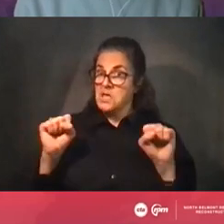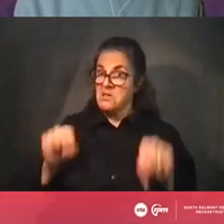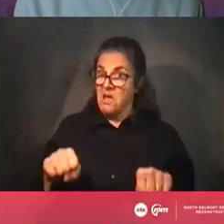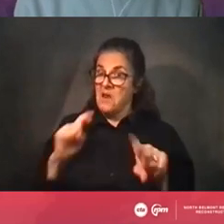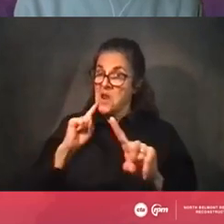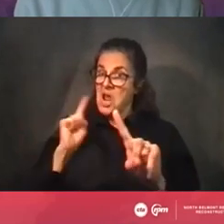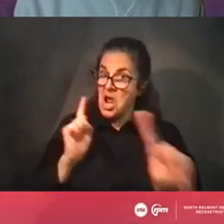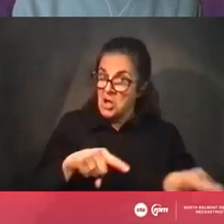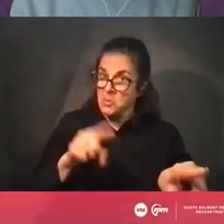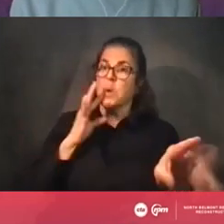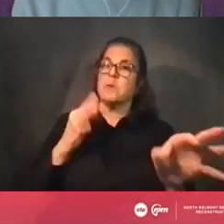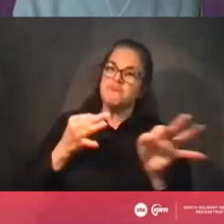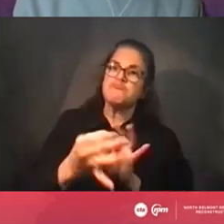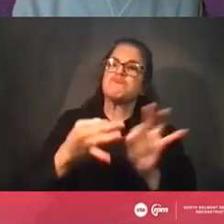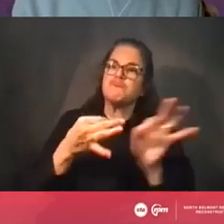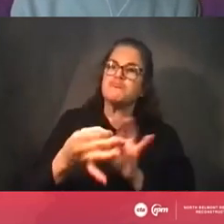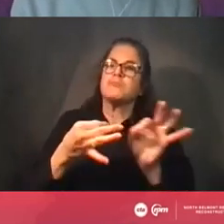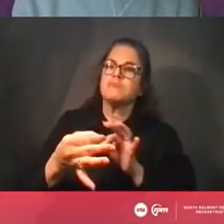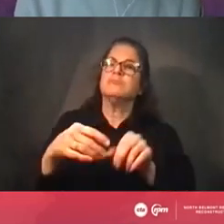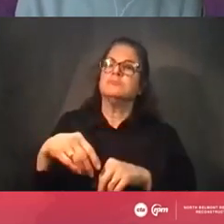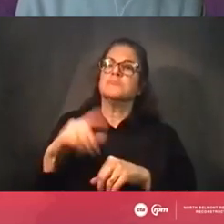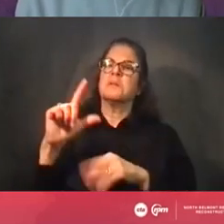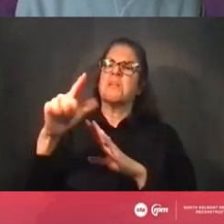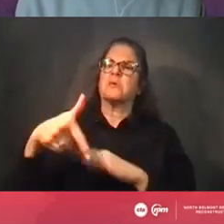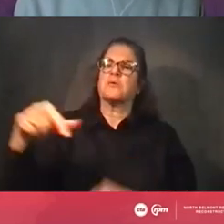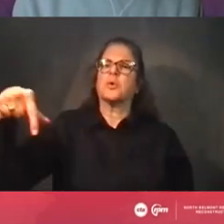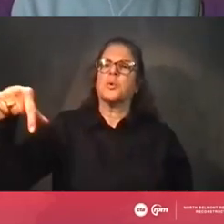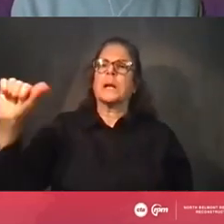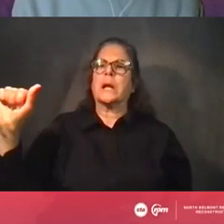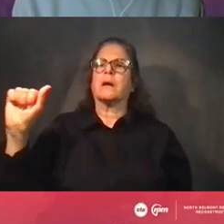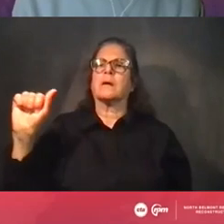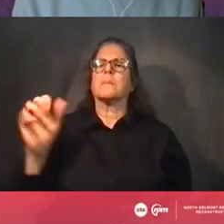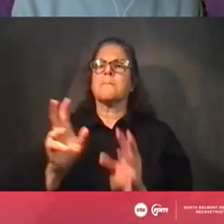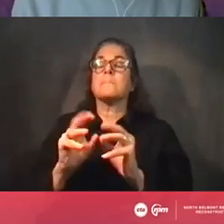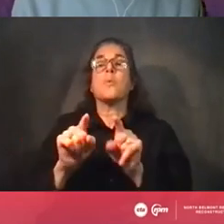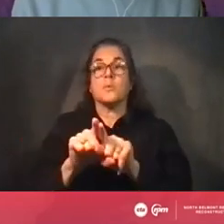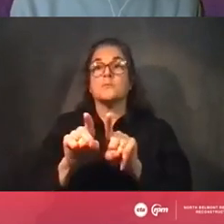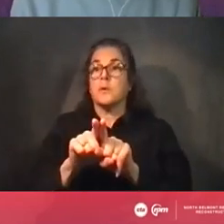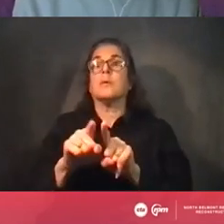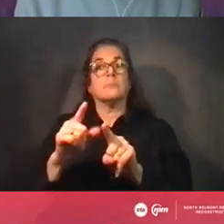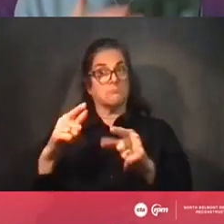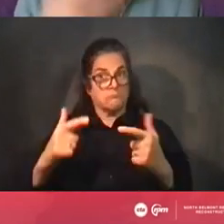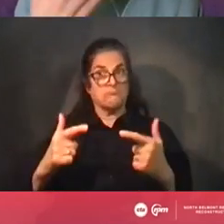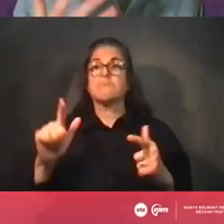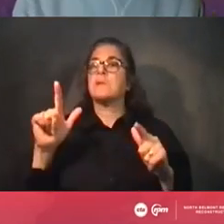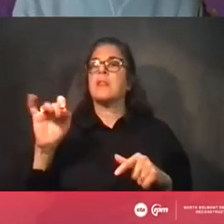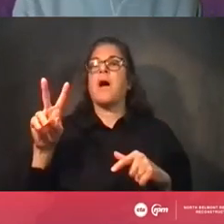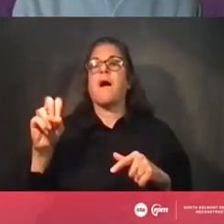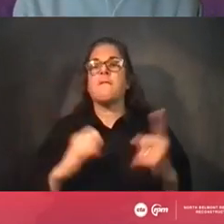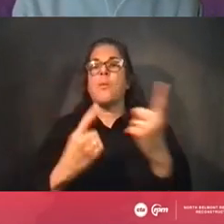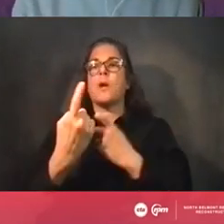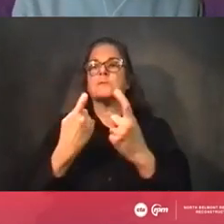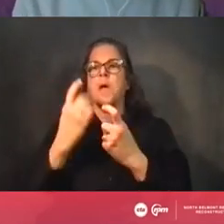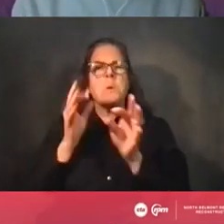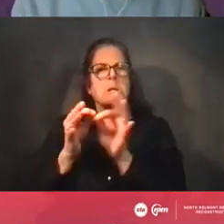during our Q&A session. And then we'll be also taking live questions as well. So I will give more details